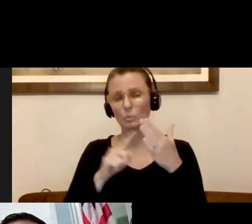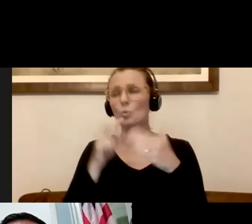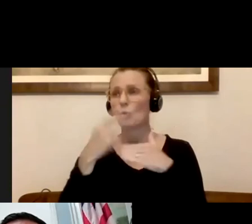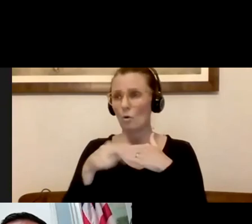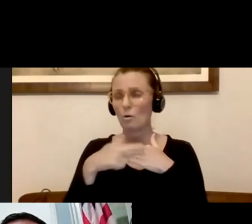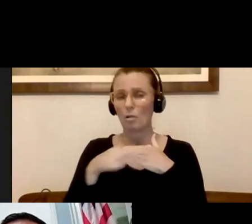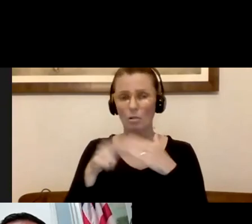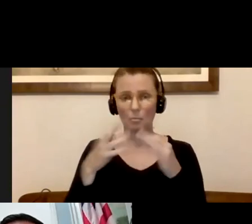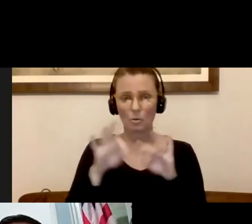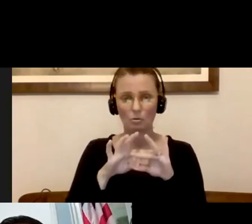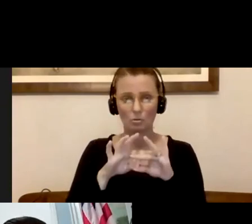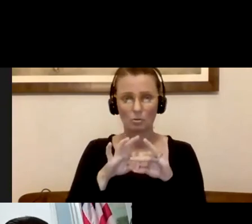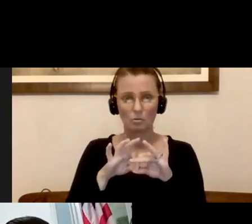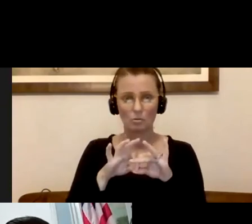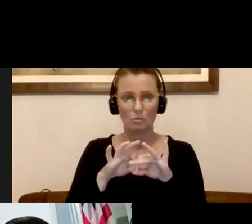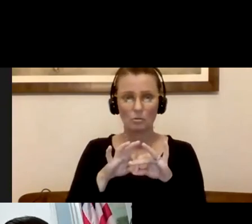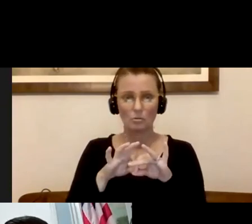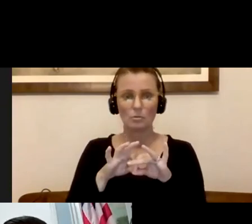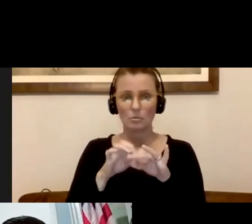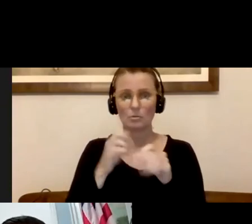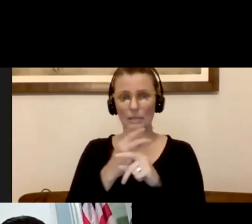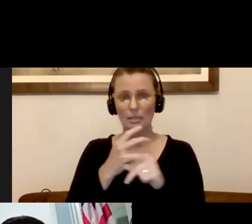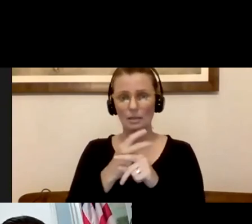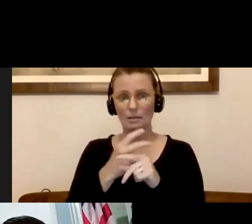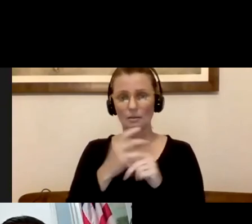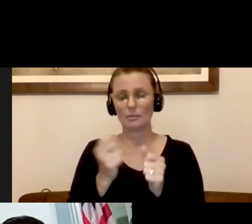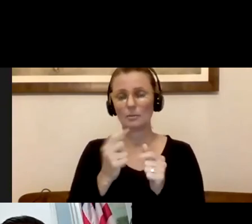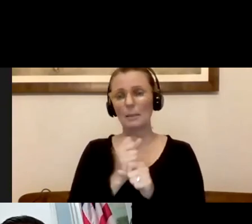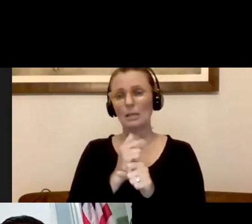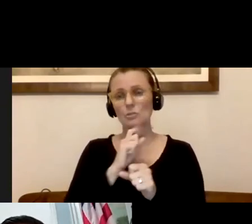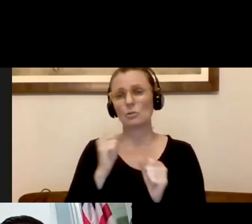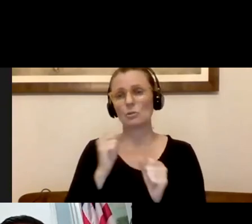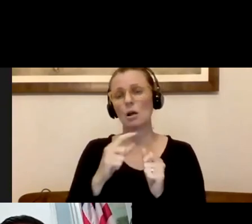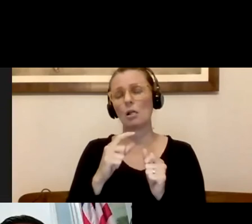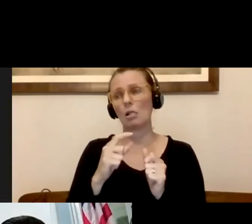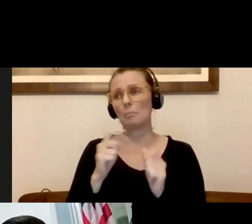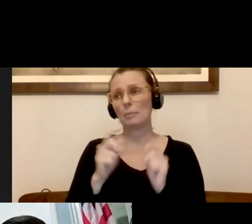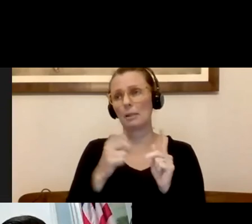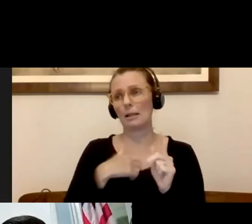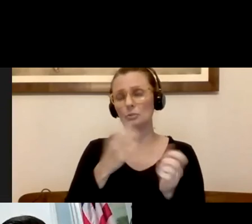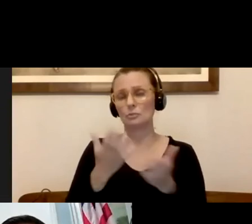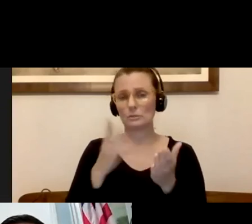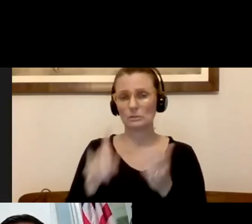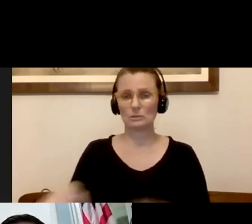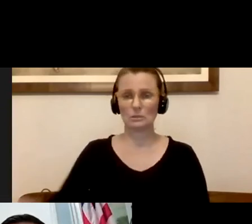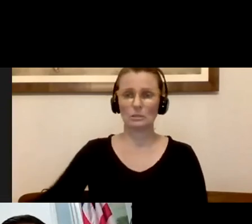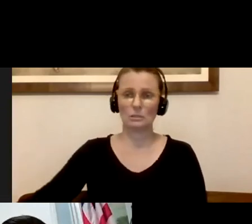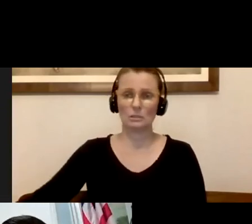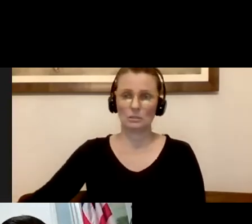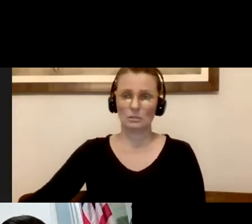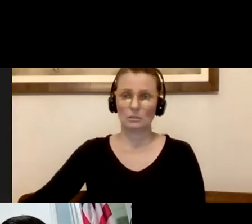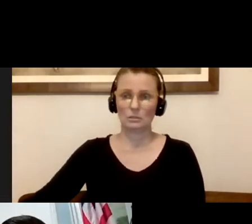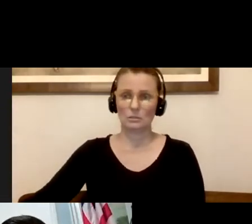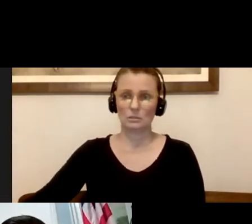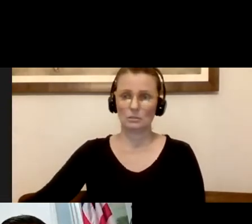take care of everyone. And that's why we're here to make sure that we can help facilitate that for you. And the second part